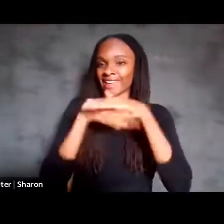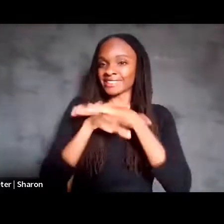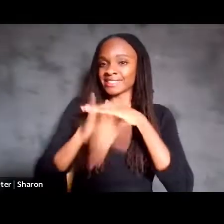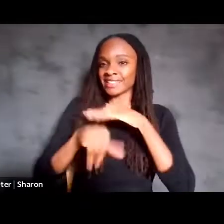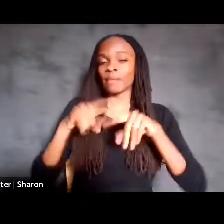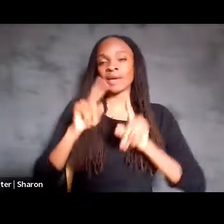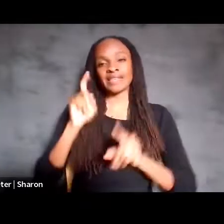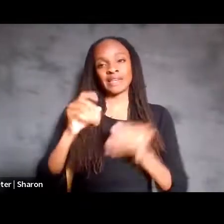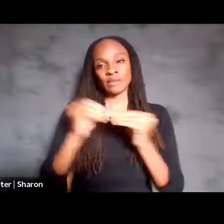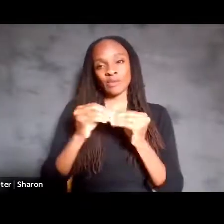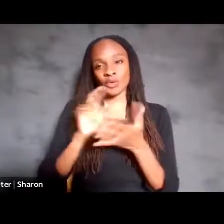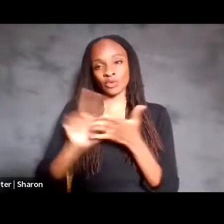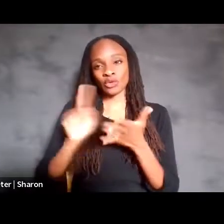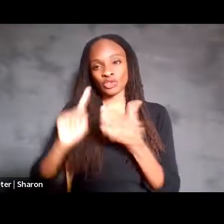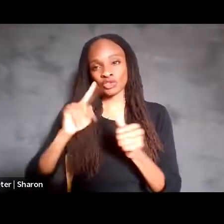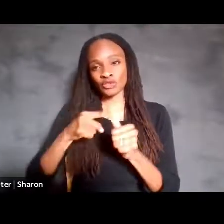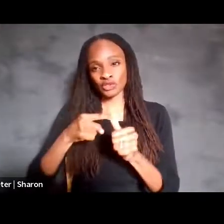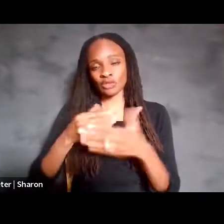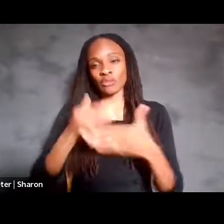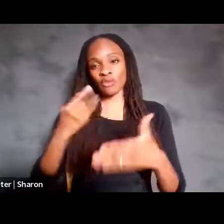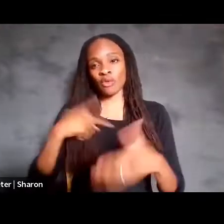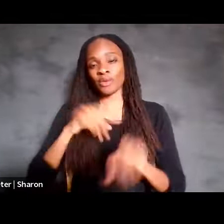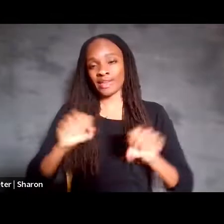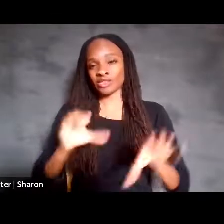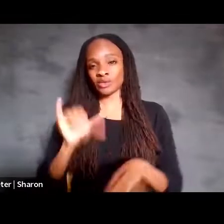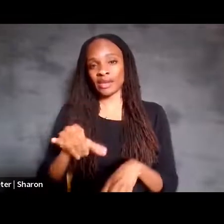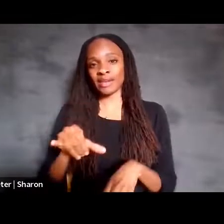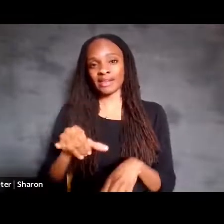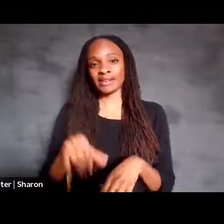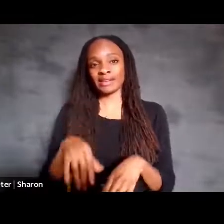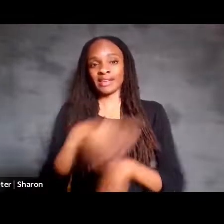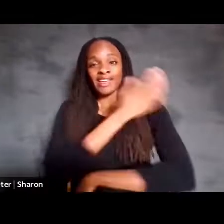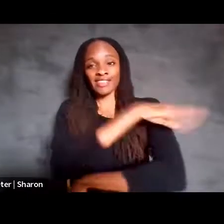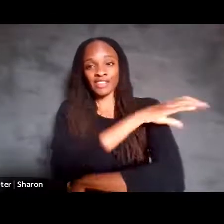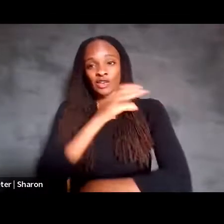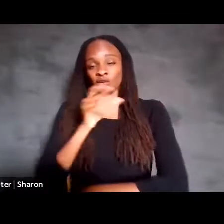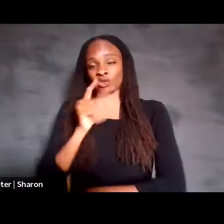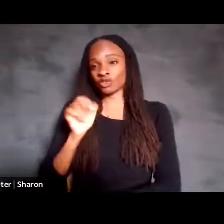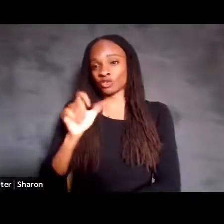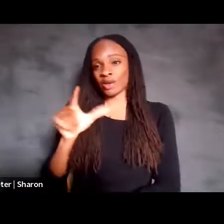first before we can do that in a clinical trial like this.